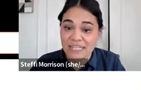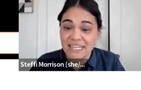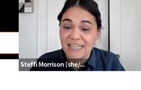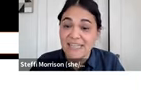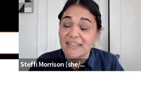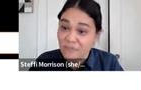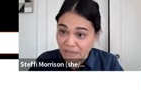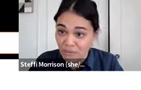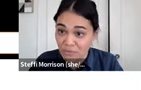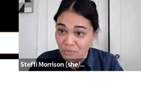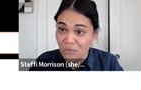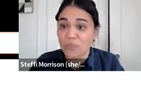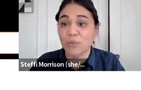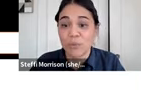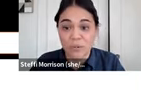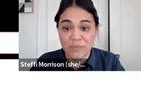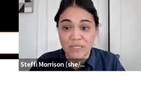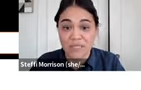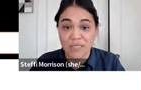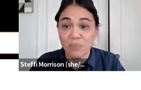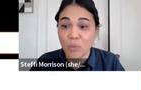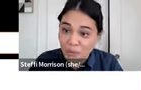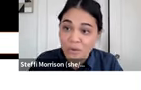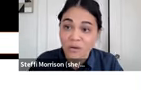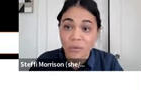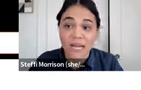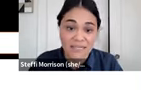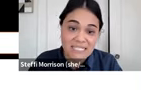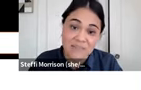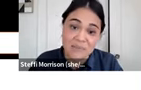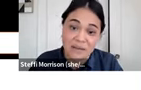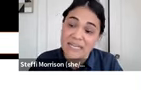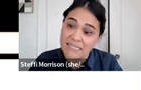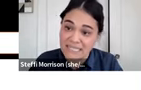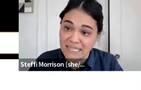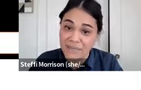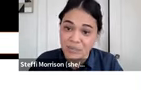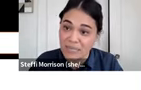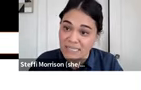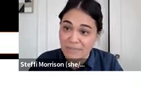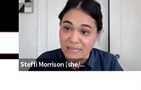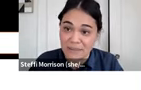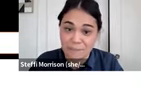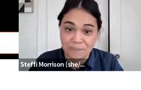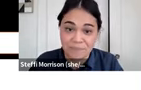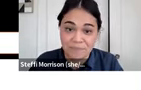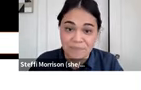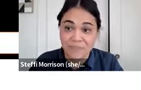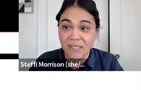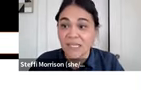reported that they value cultural programming more or at the same amount as they did pre pandemic. pandemic.